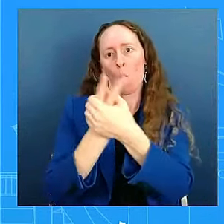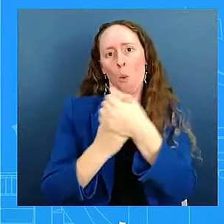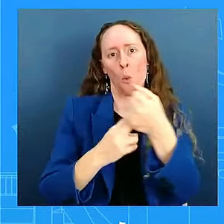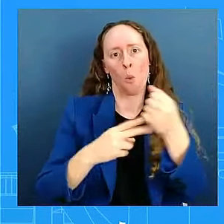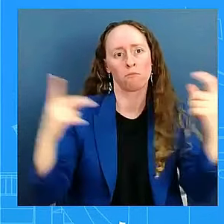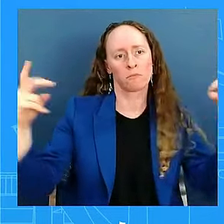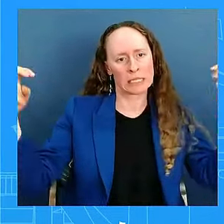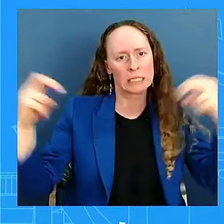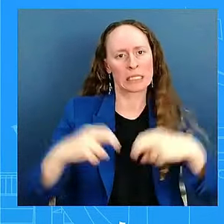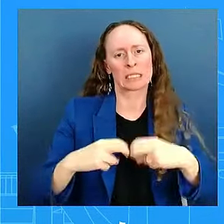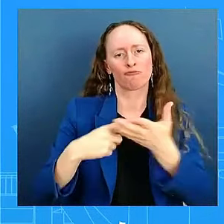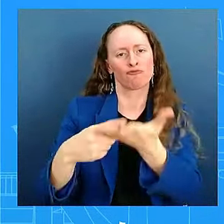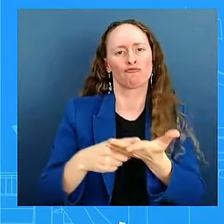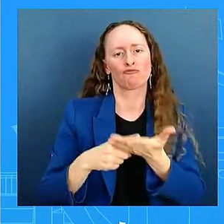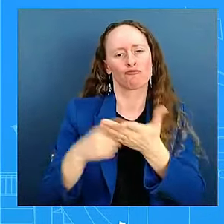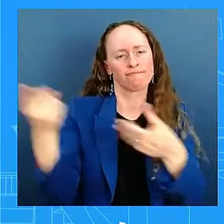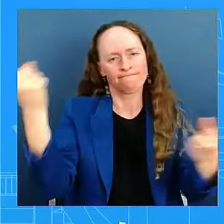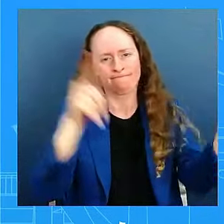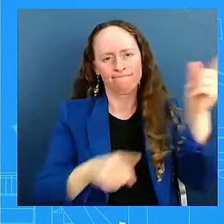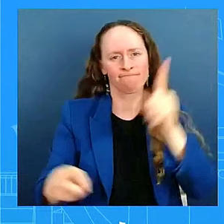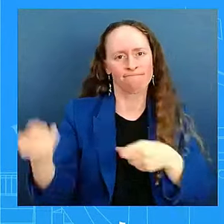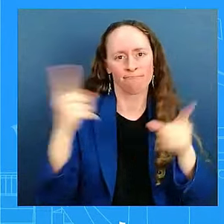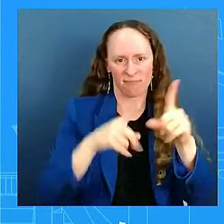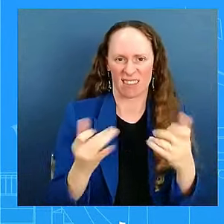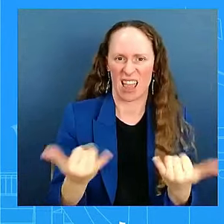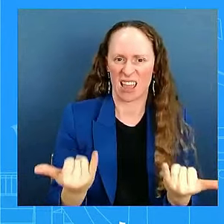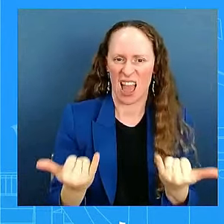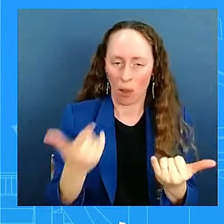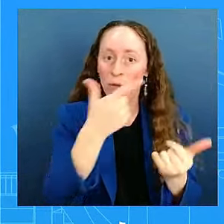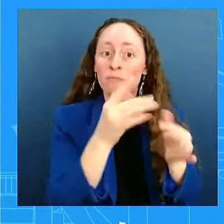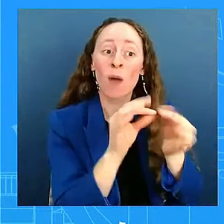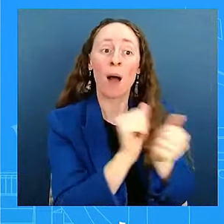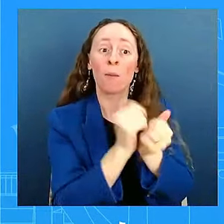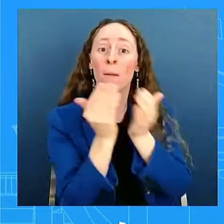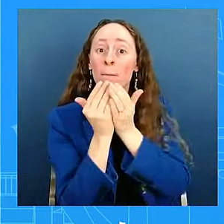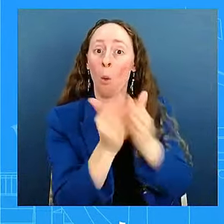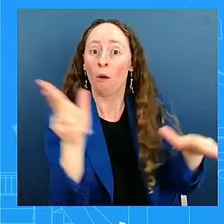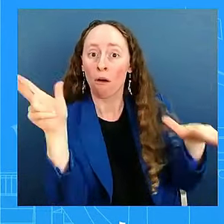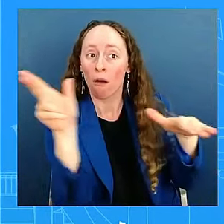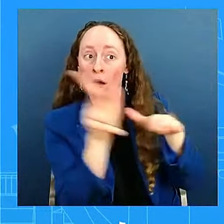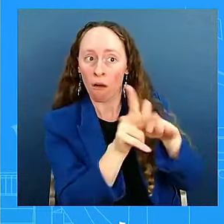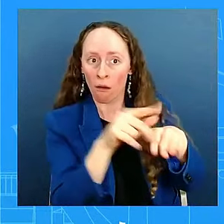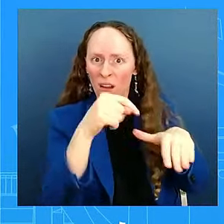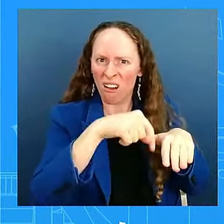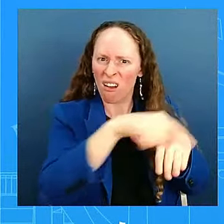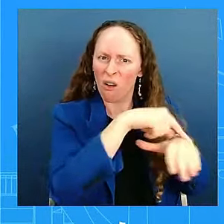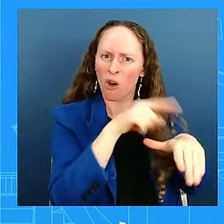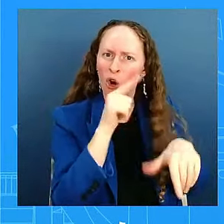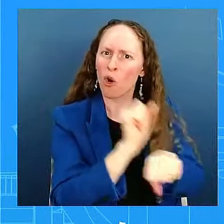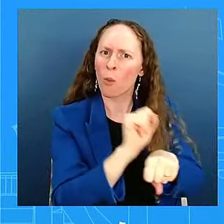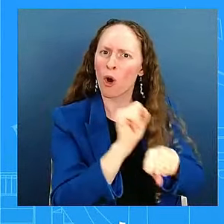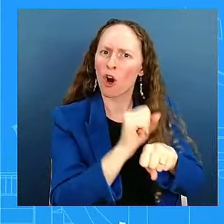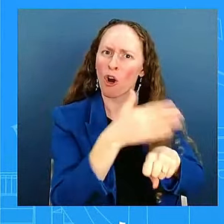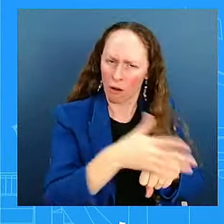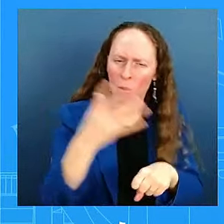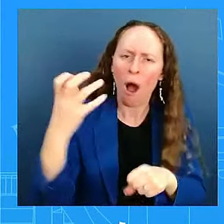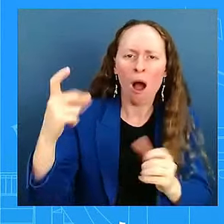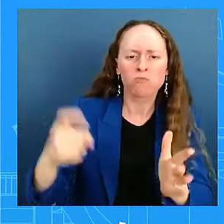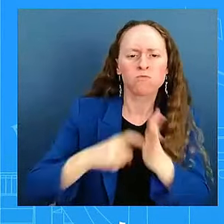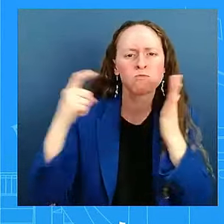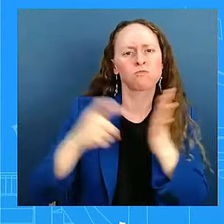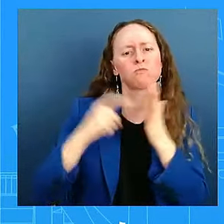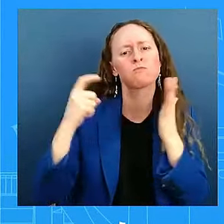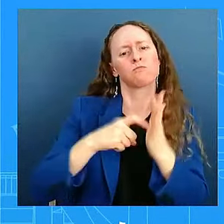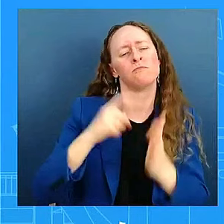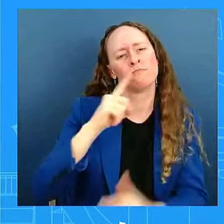situation. As you saw the President say in his statement earlier today, he has urged USMX to come